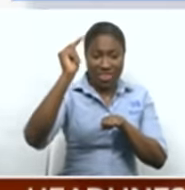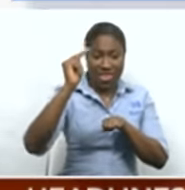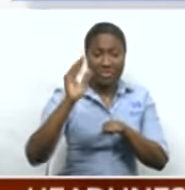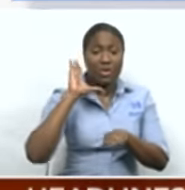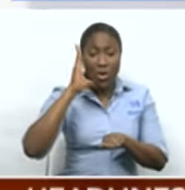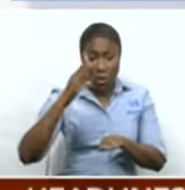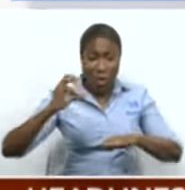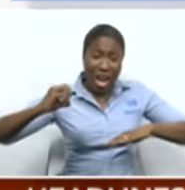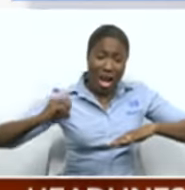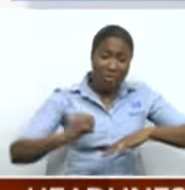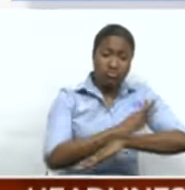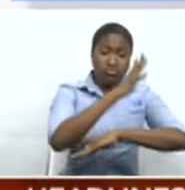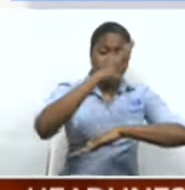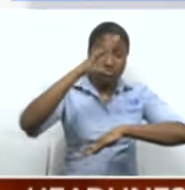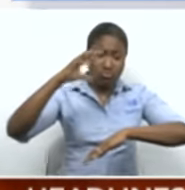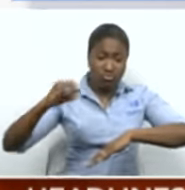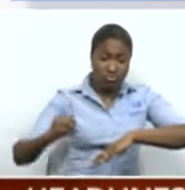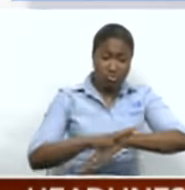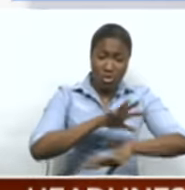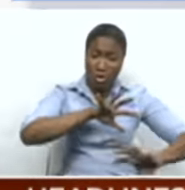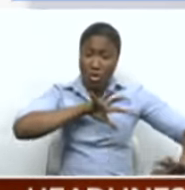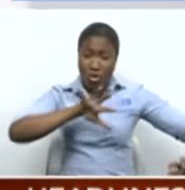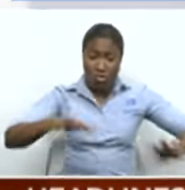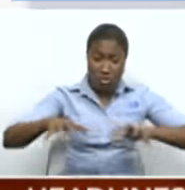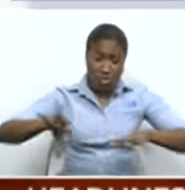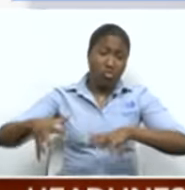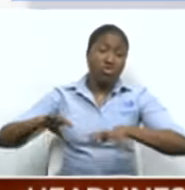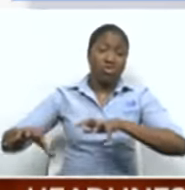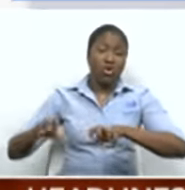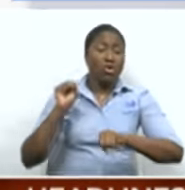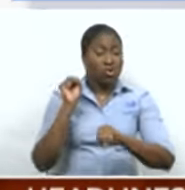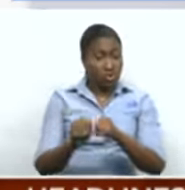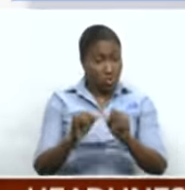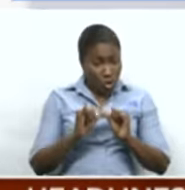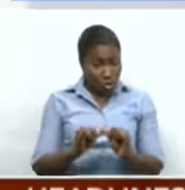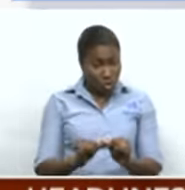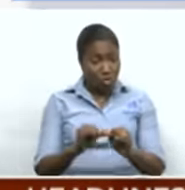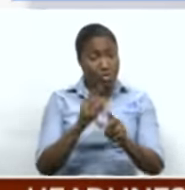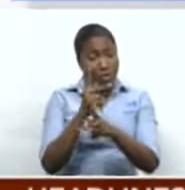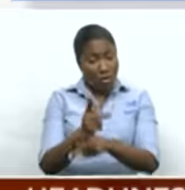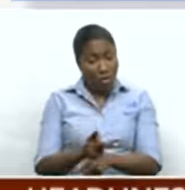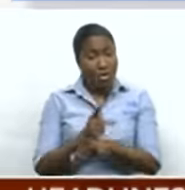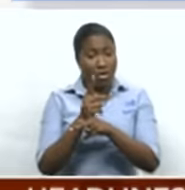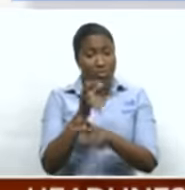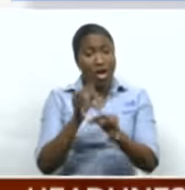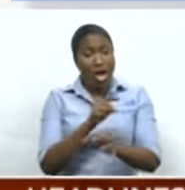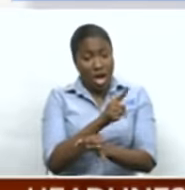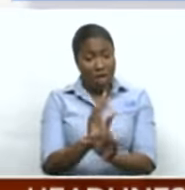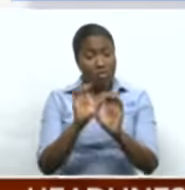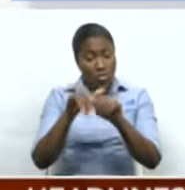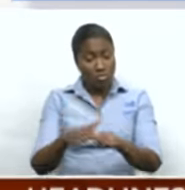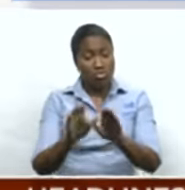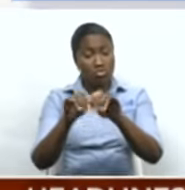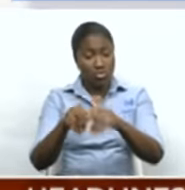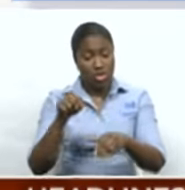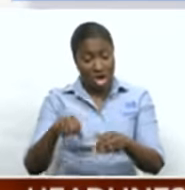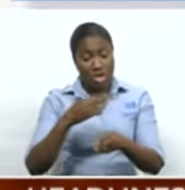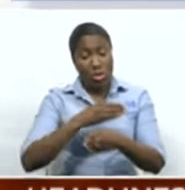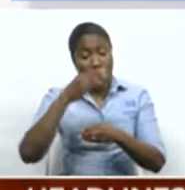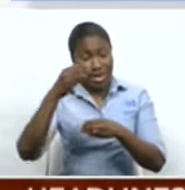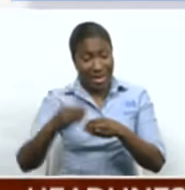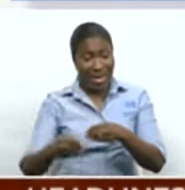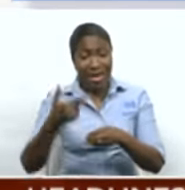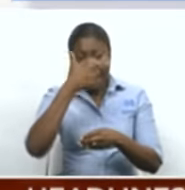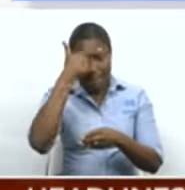long period swells and choppy conditions in sheltered areas. So continue exercising caution for our marine interests as we head through this weekend. Because